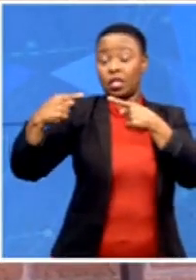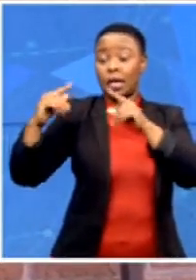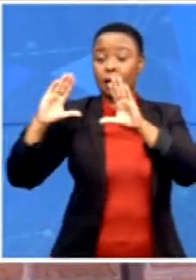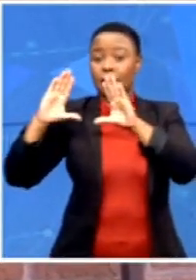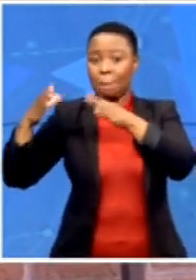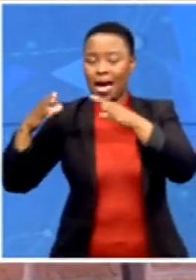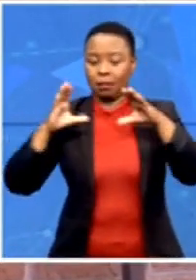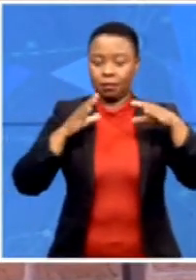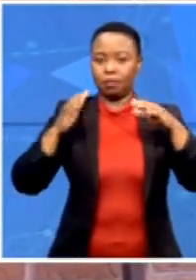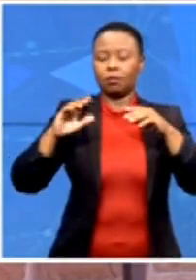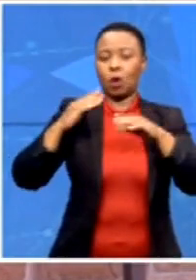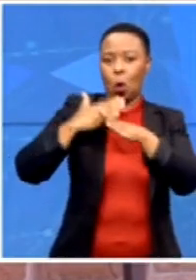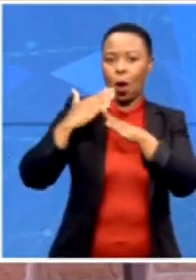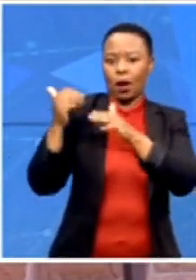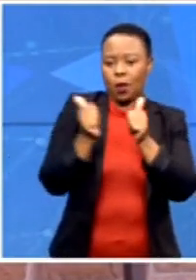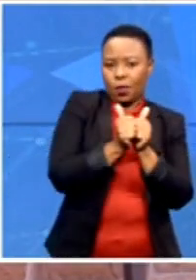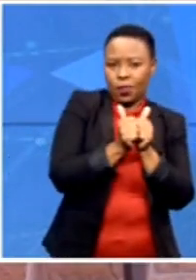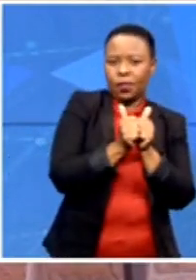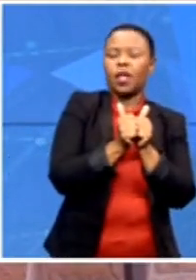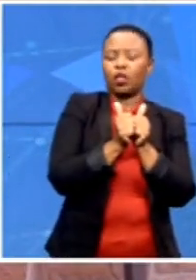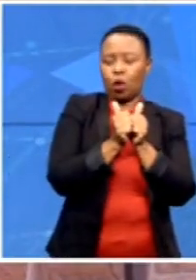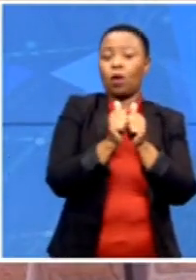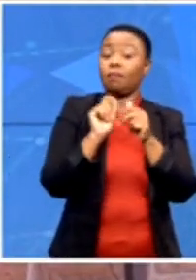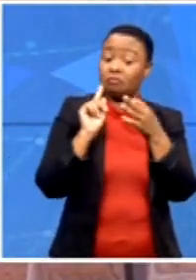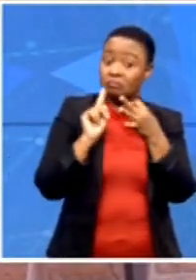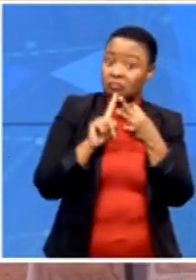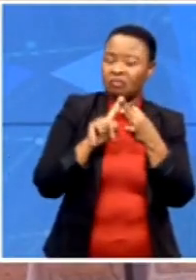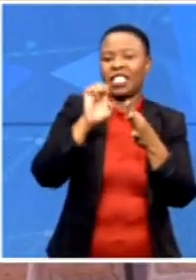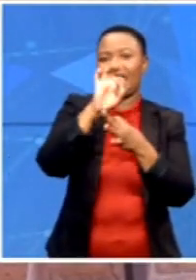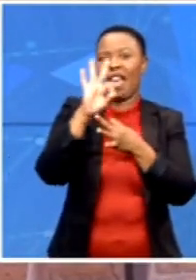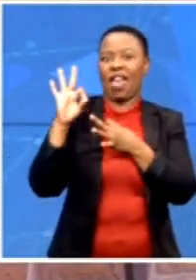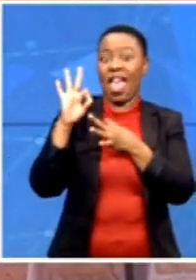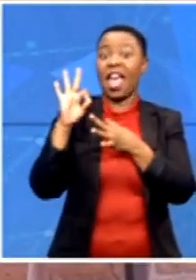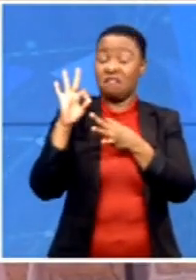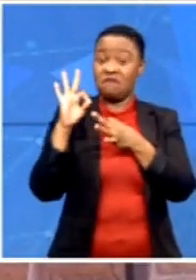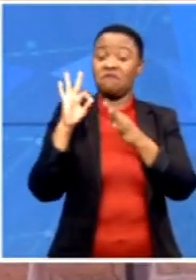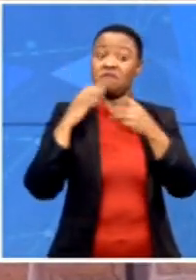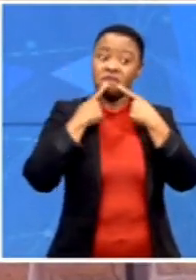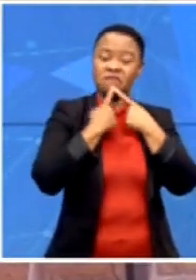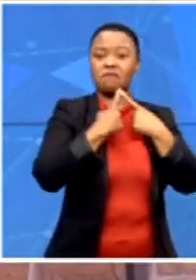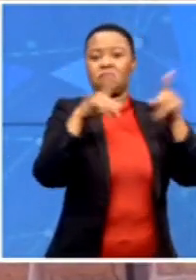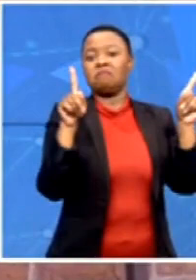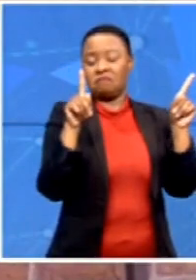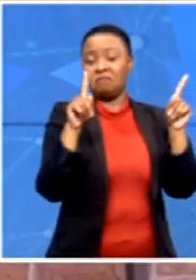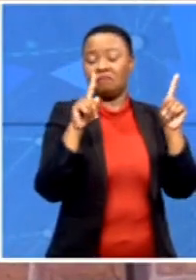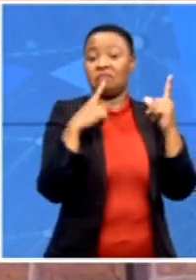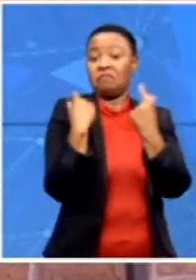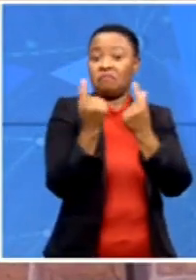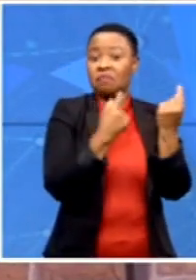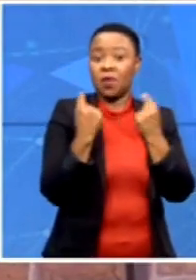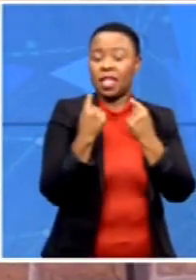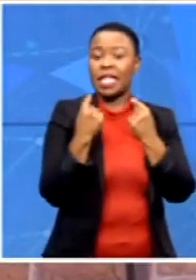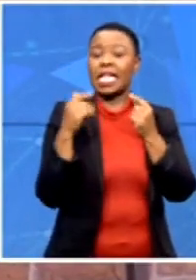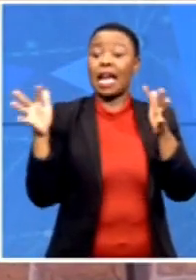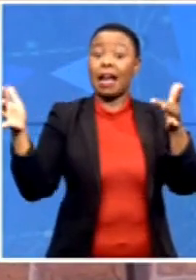course, the EFF coming through, making a statement and, of course, garnering about 16% of the votes